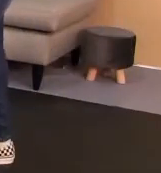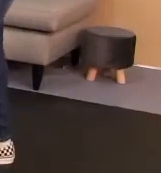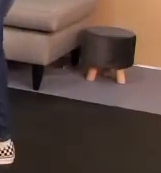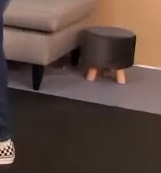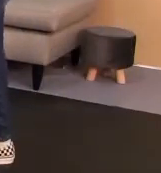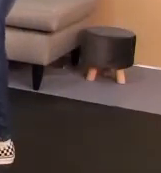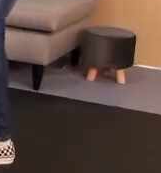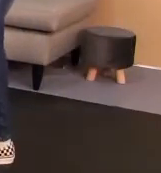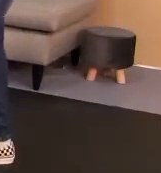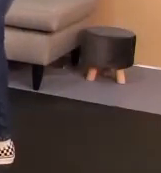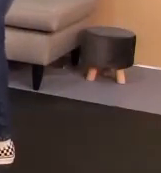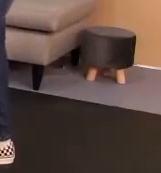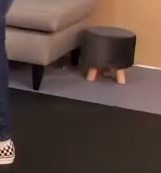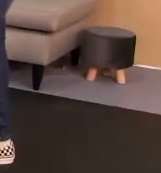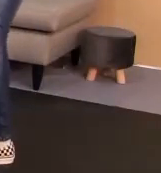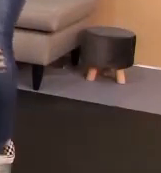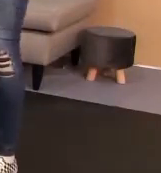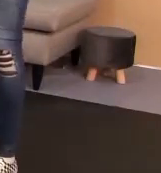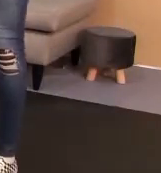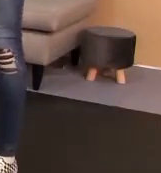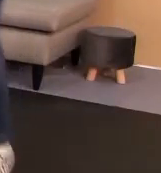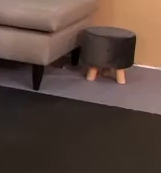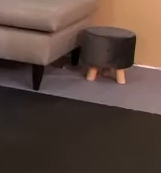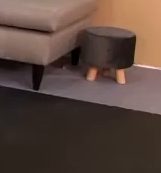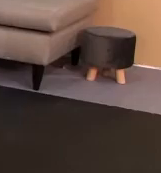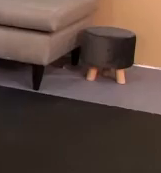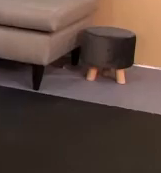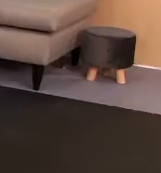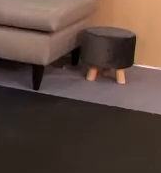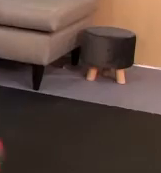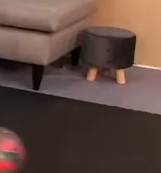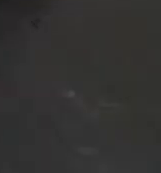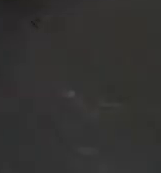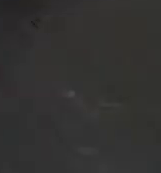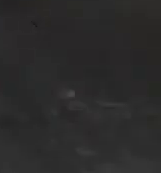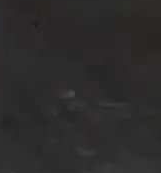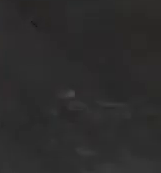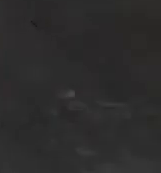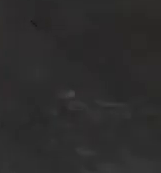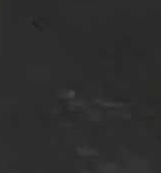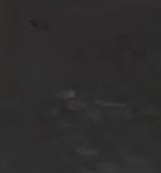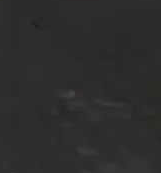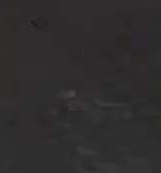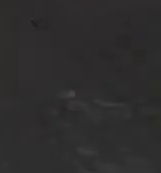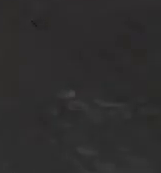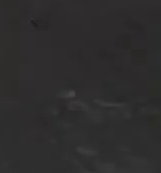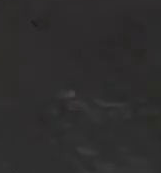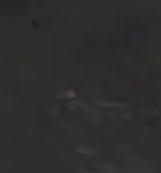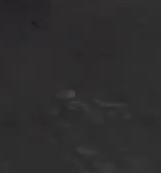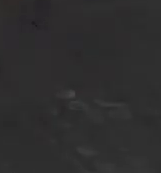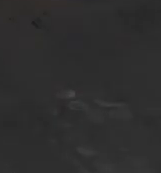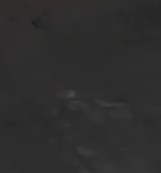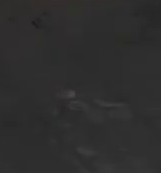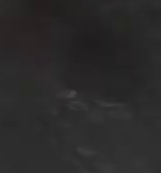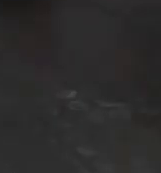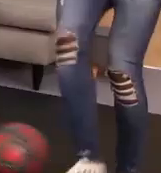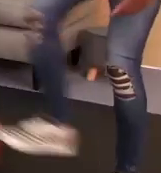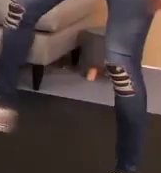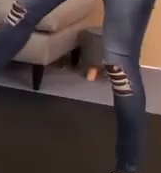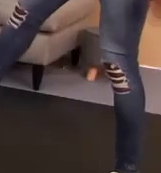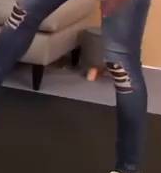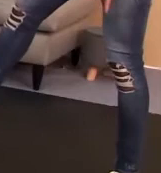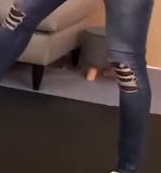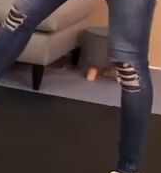a straight line function is y equals mx plus c. So I go y equals mx plus